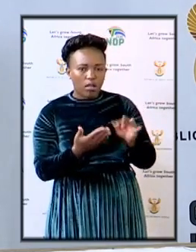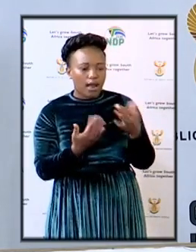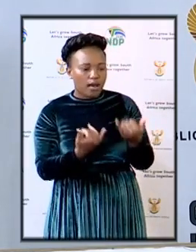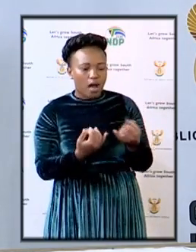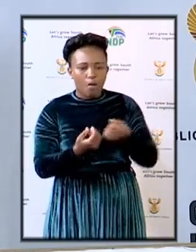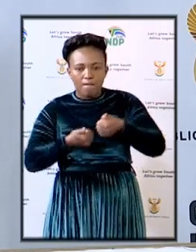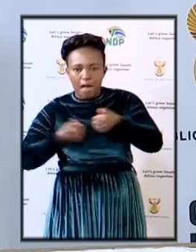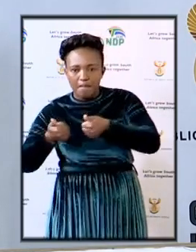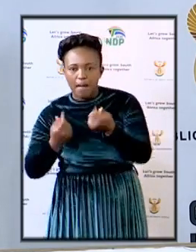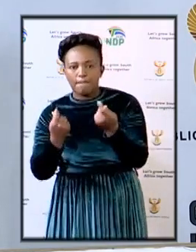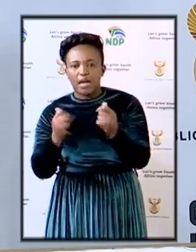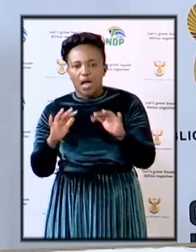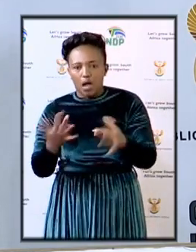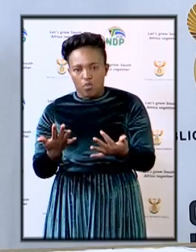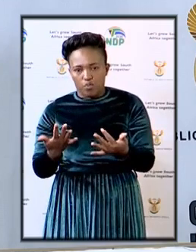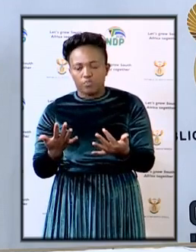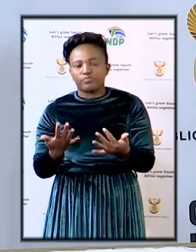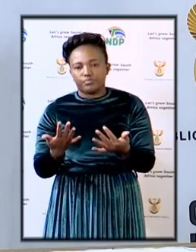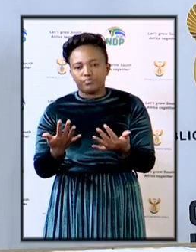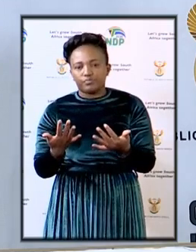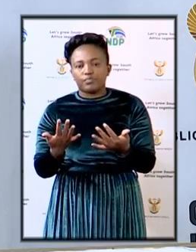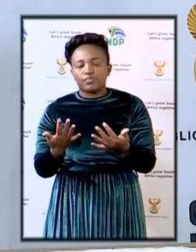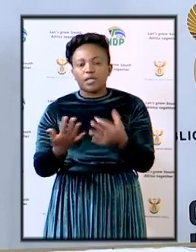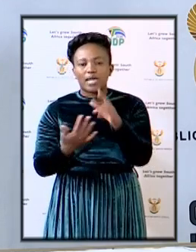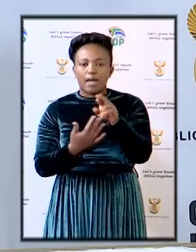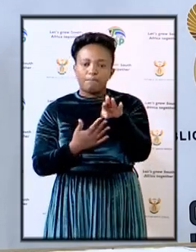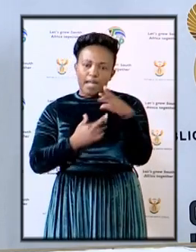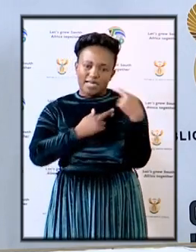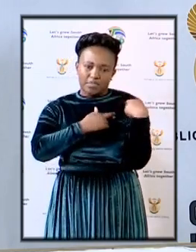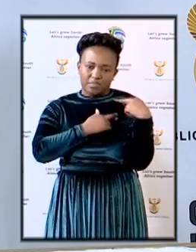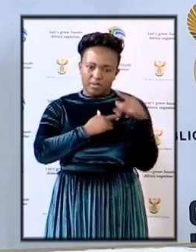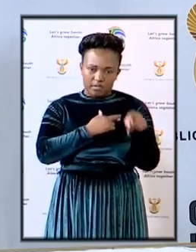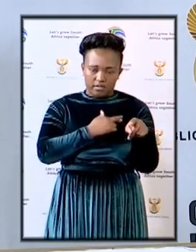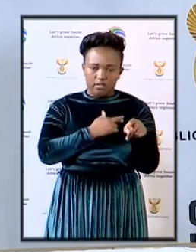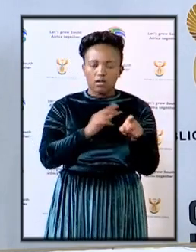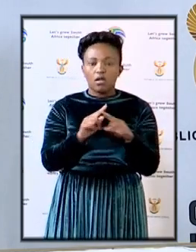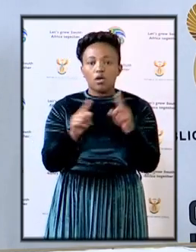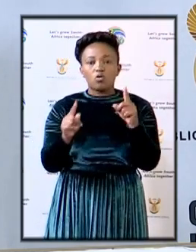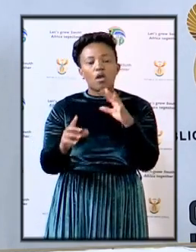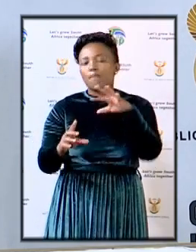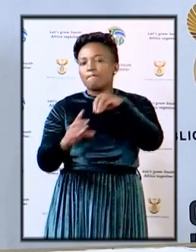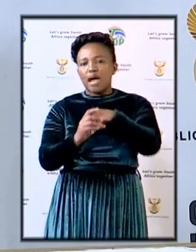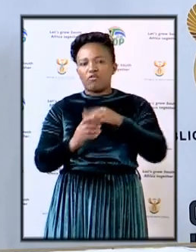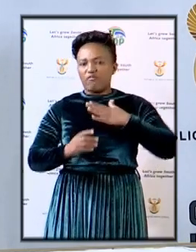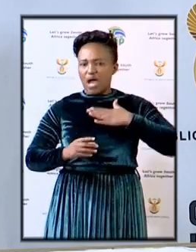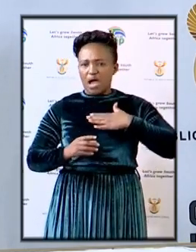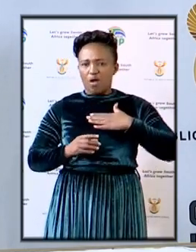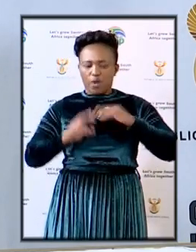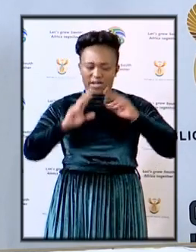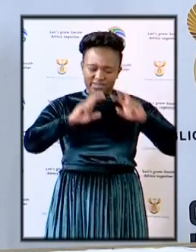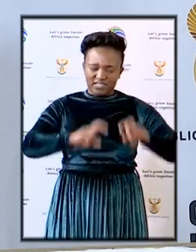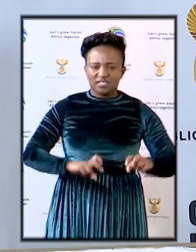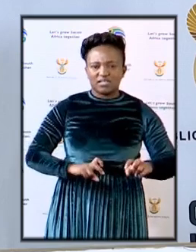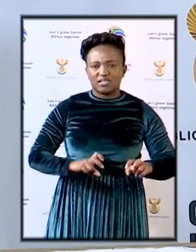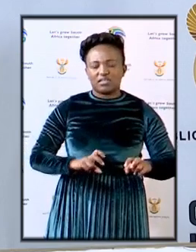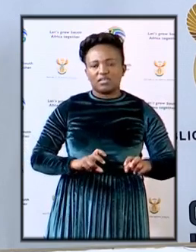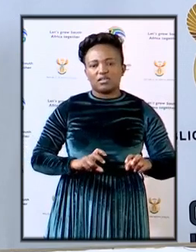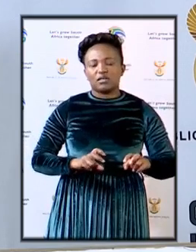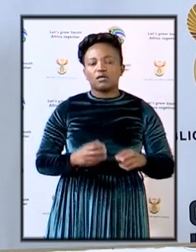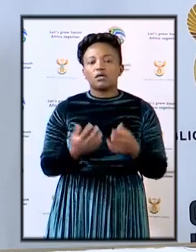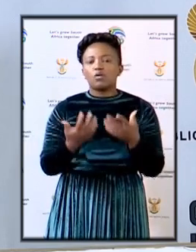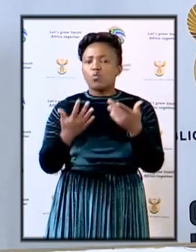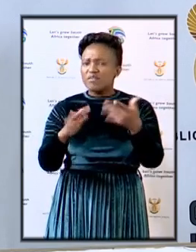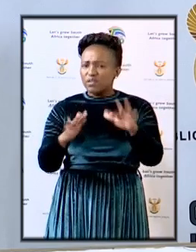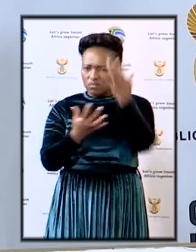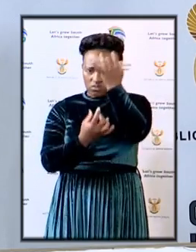like so at this stage it is not part of the investigation as we have indicated